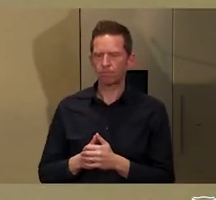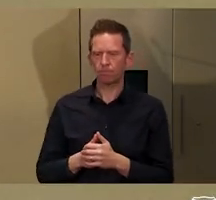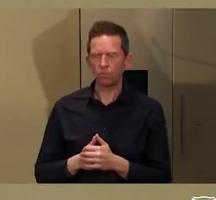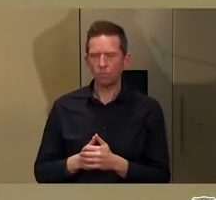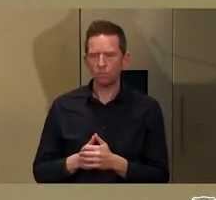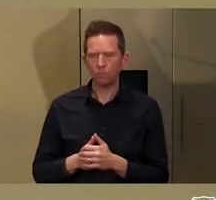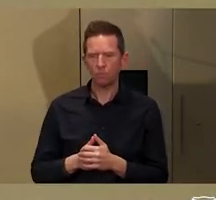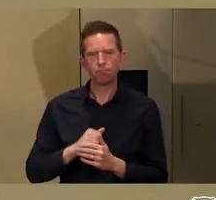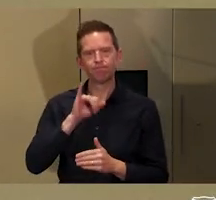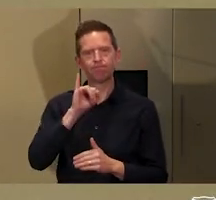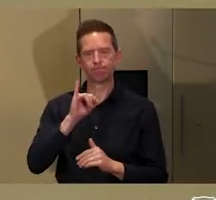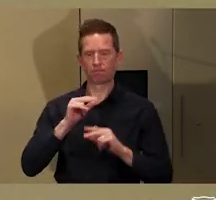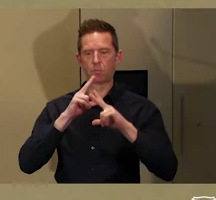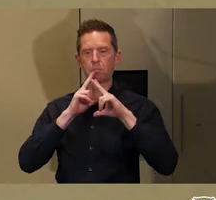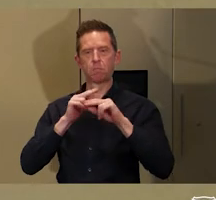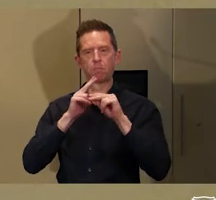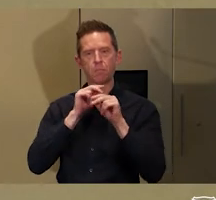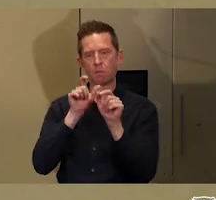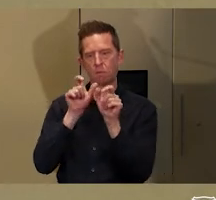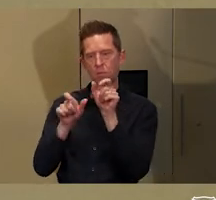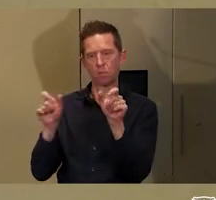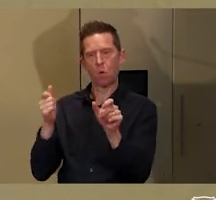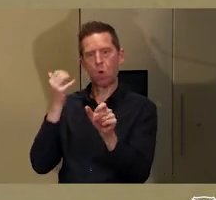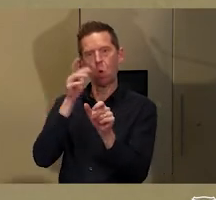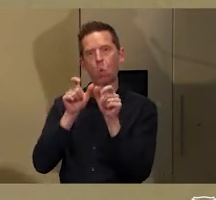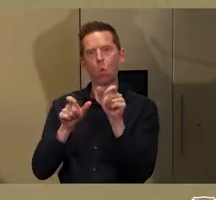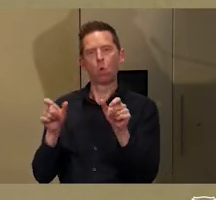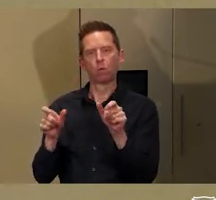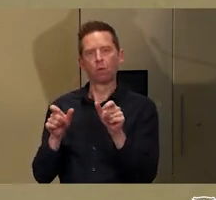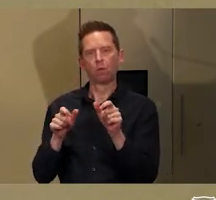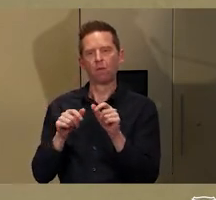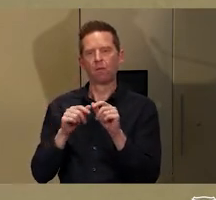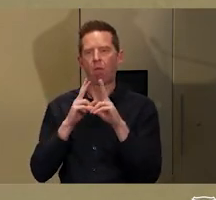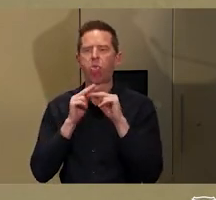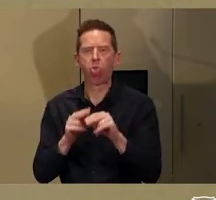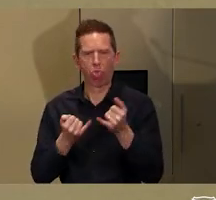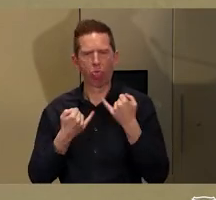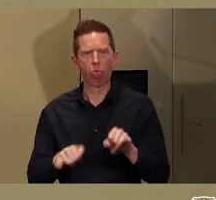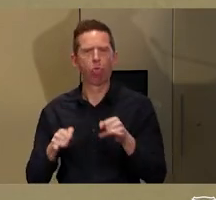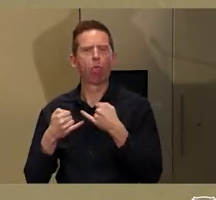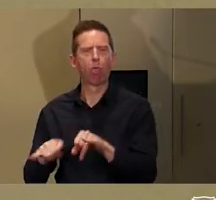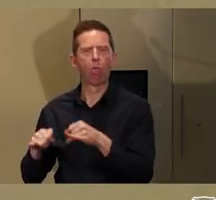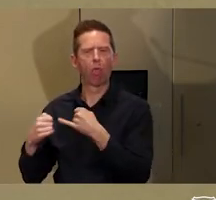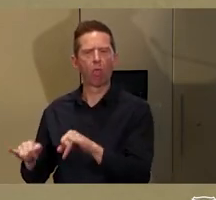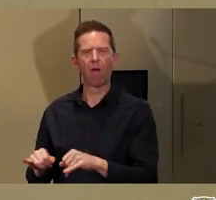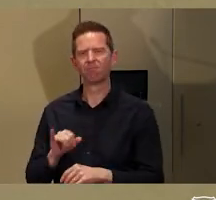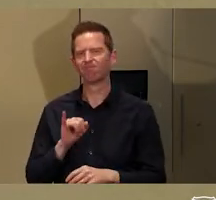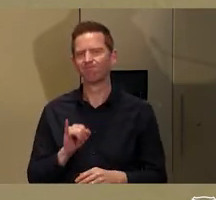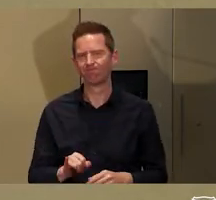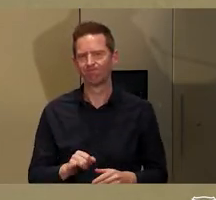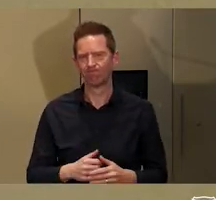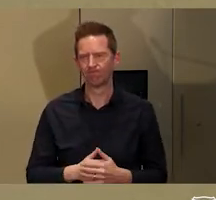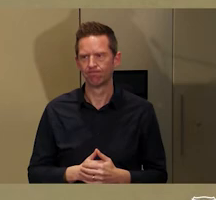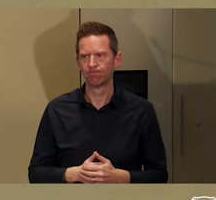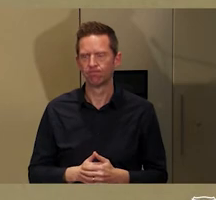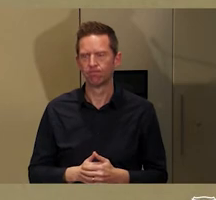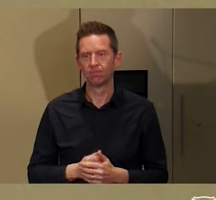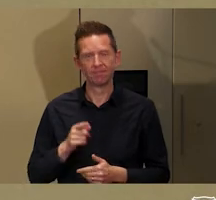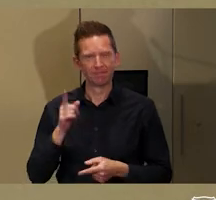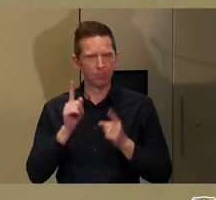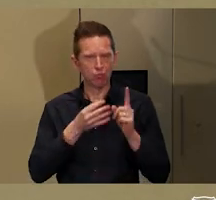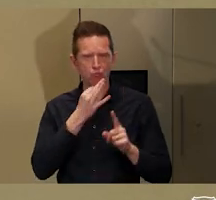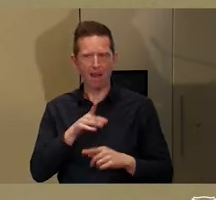pronunciations. When attempted, rarely attempted, but when